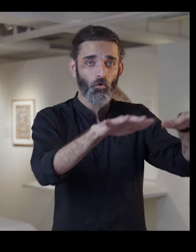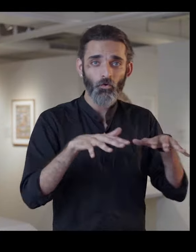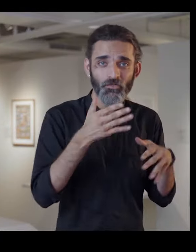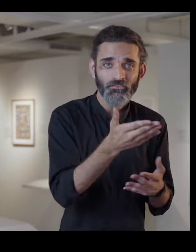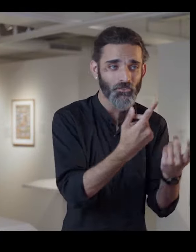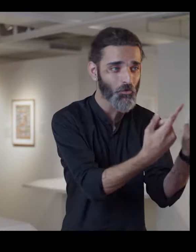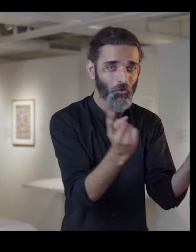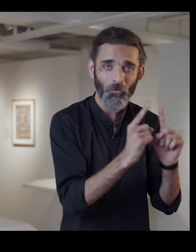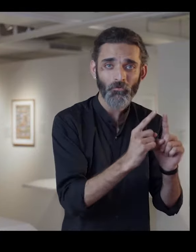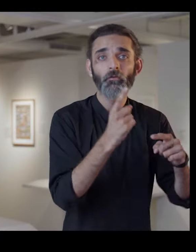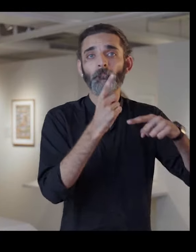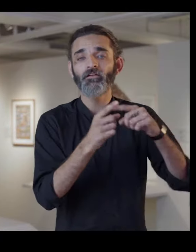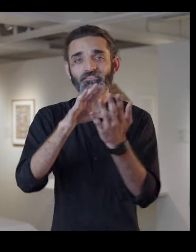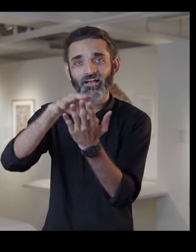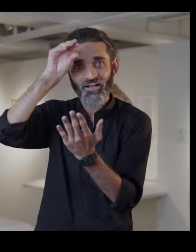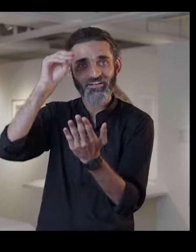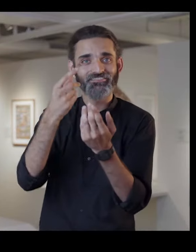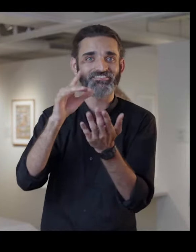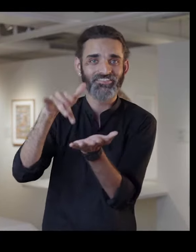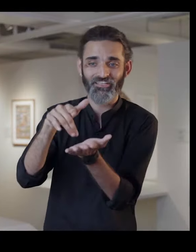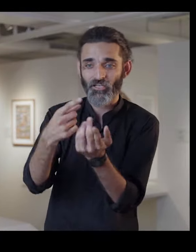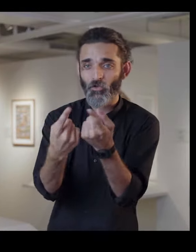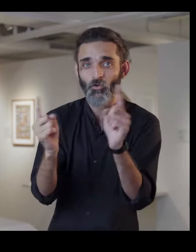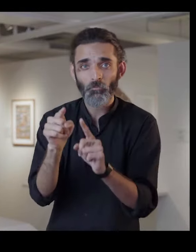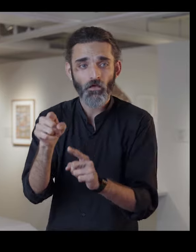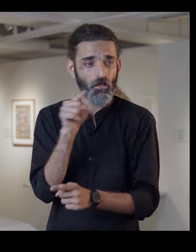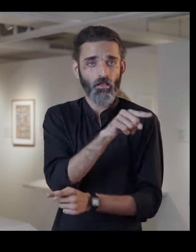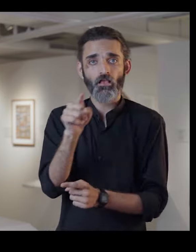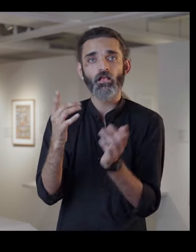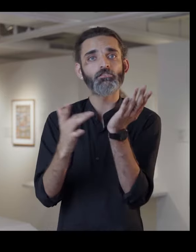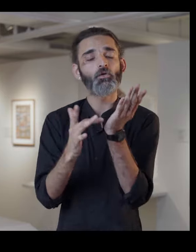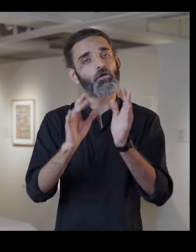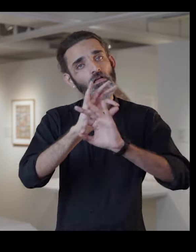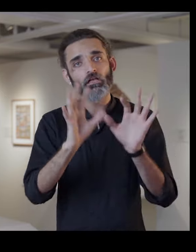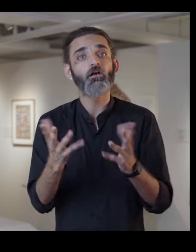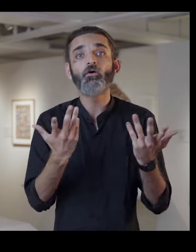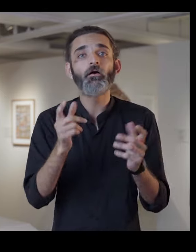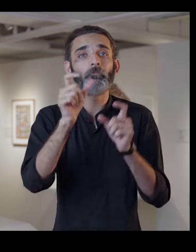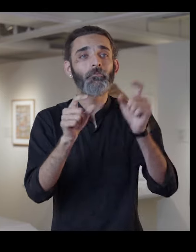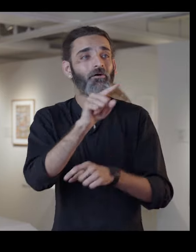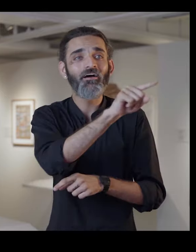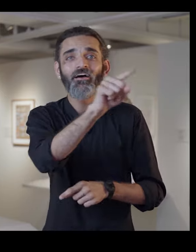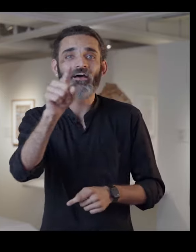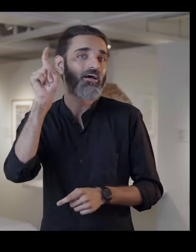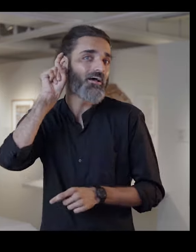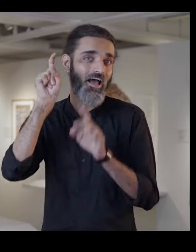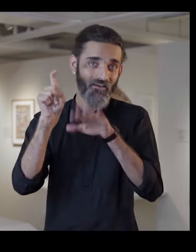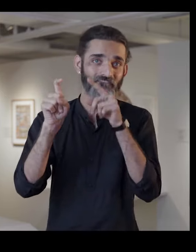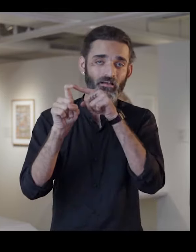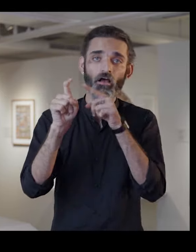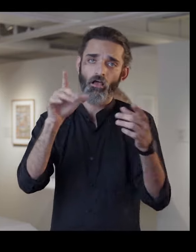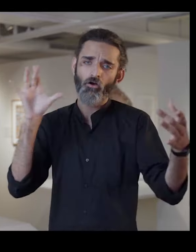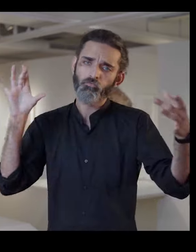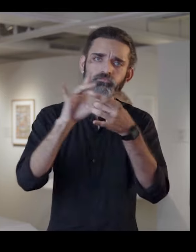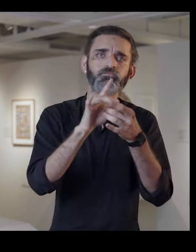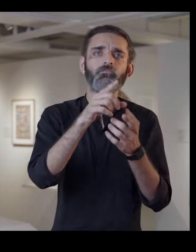Our auditorium and learning centre are fitted with an induction loop to facilitate those who